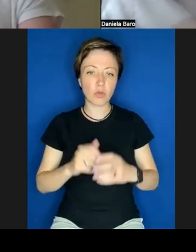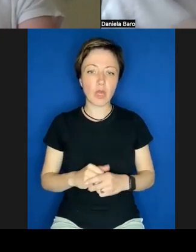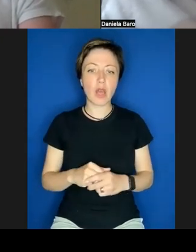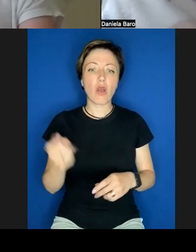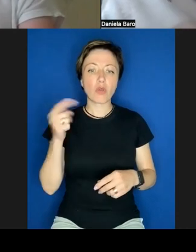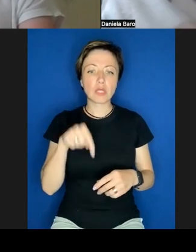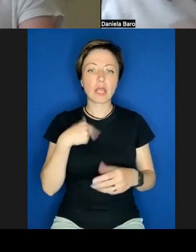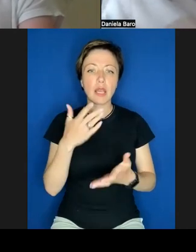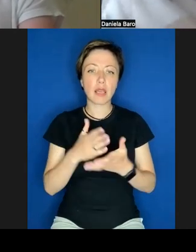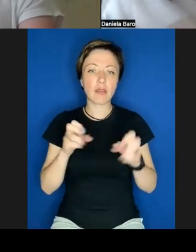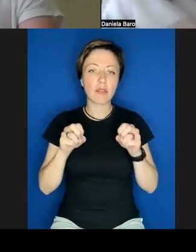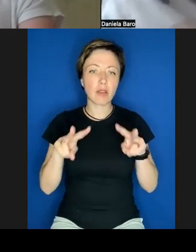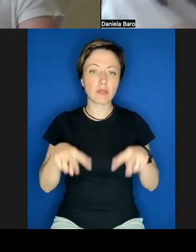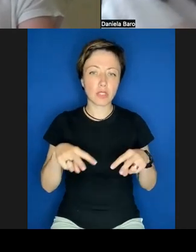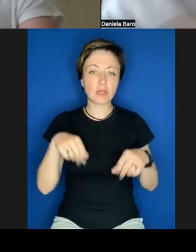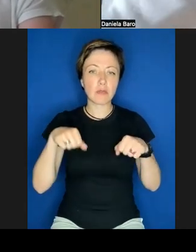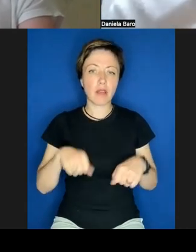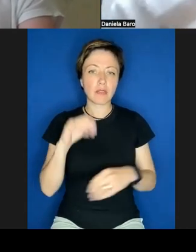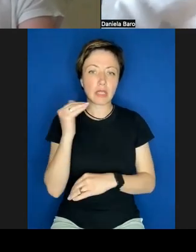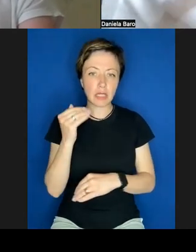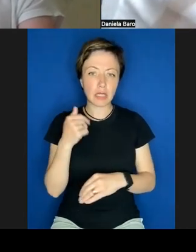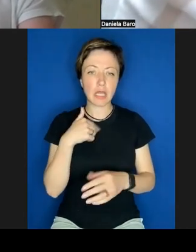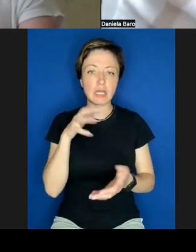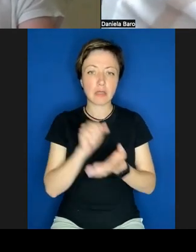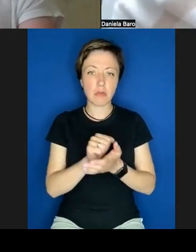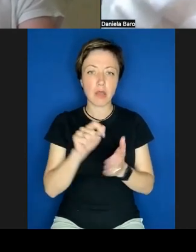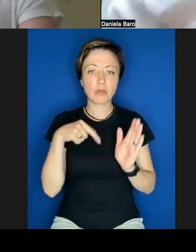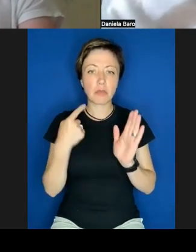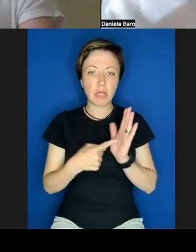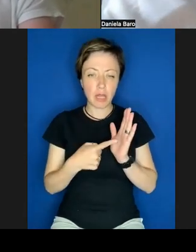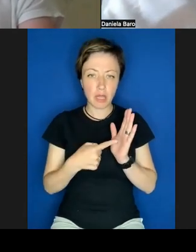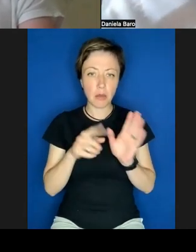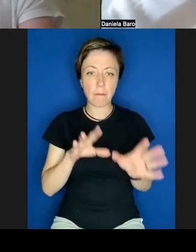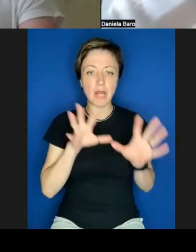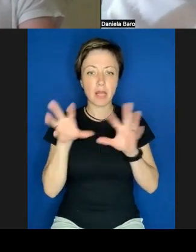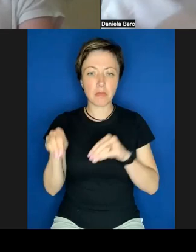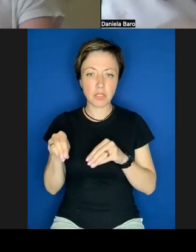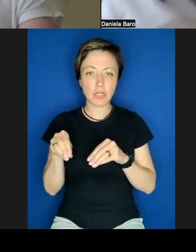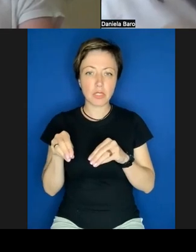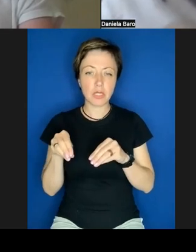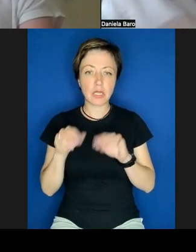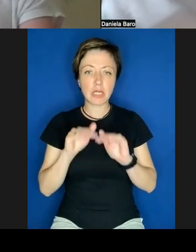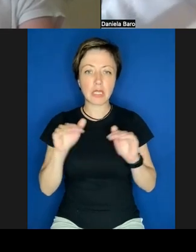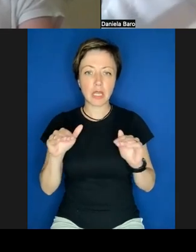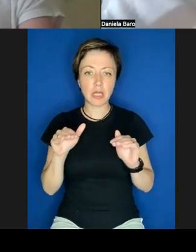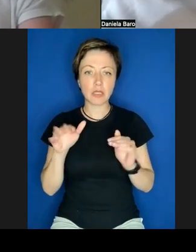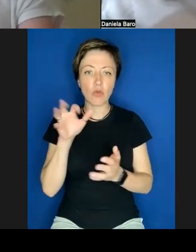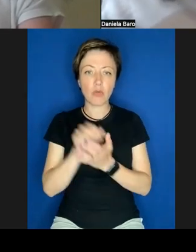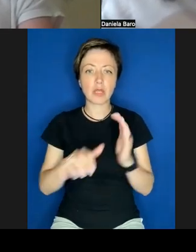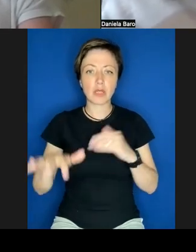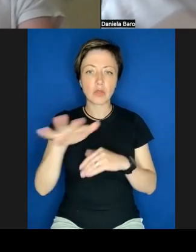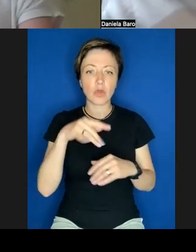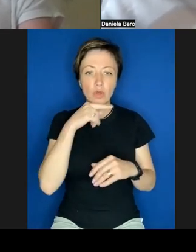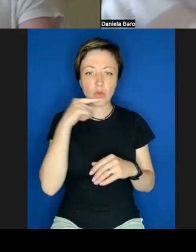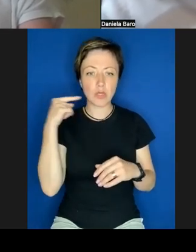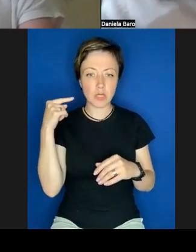children to the Russian Federation and to occupied territories. We're investigating it, and we report to the United